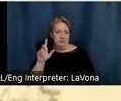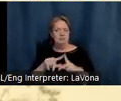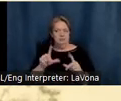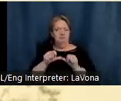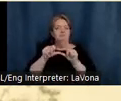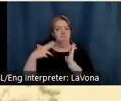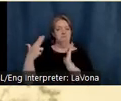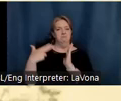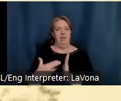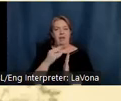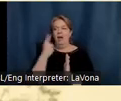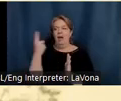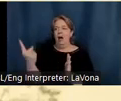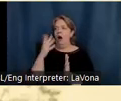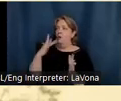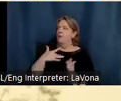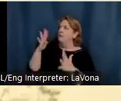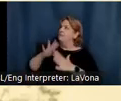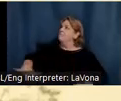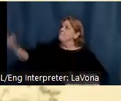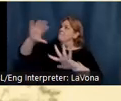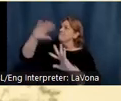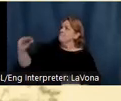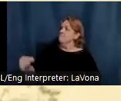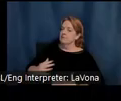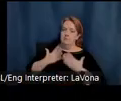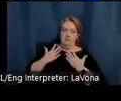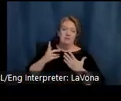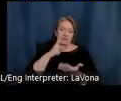always be a source of inspiration for them both.